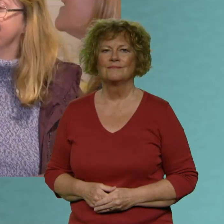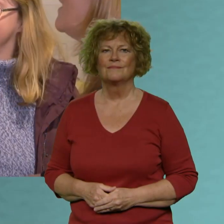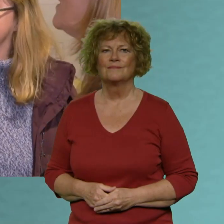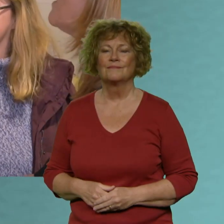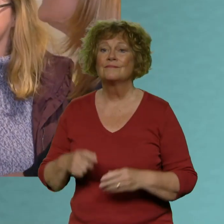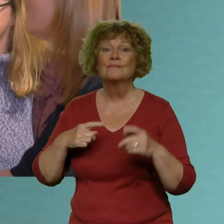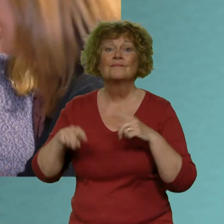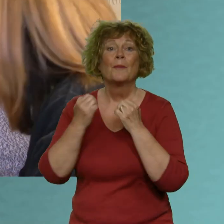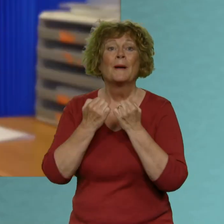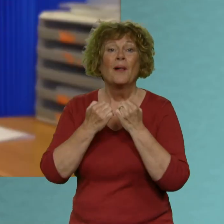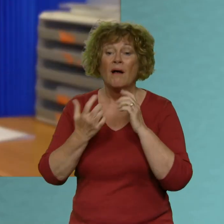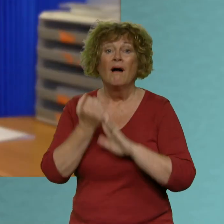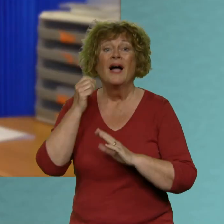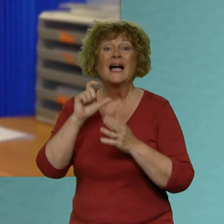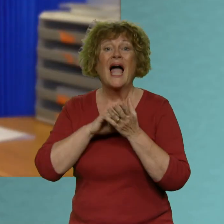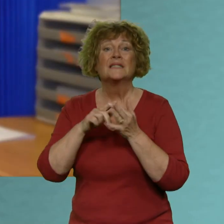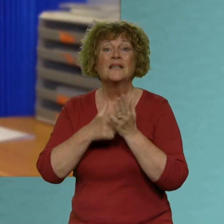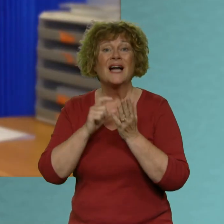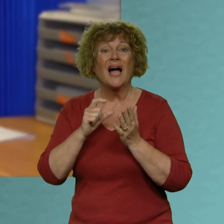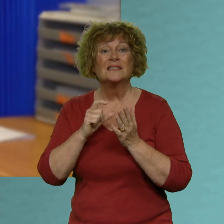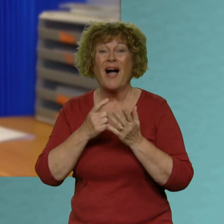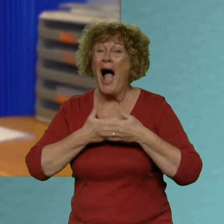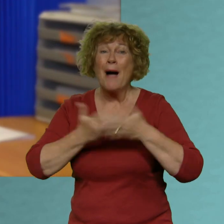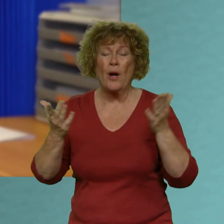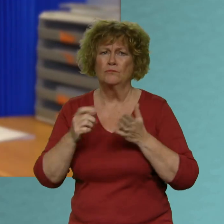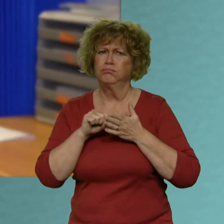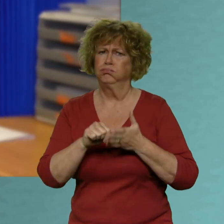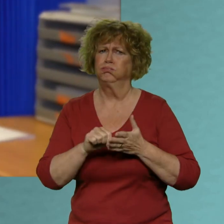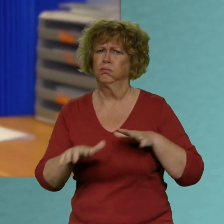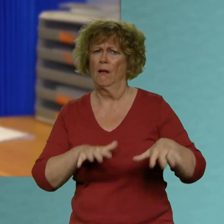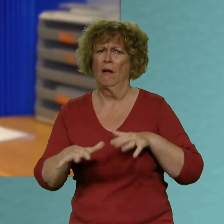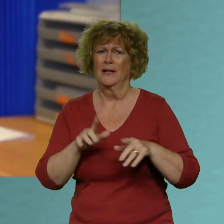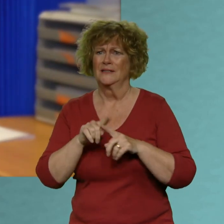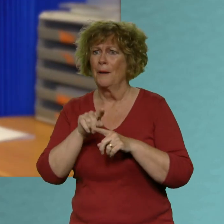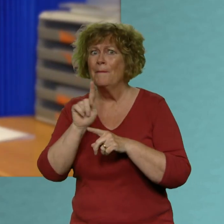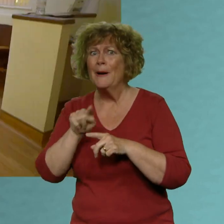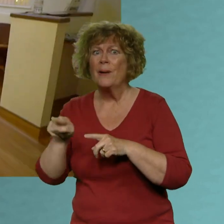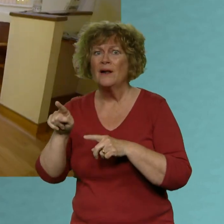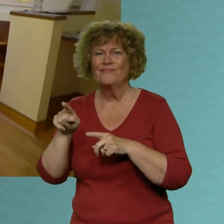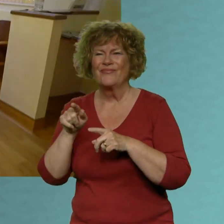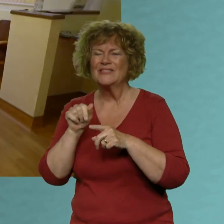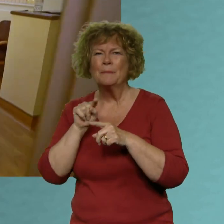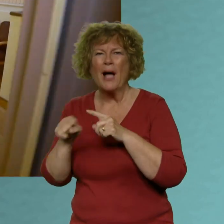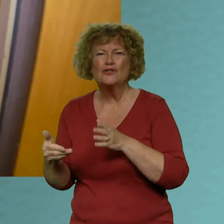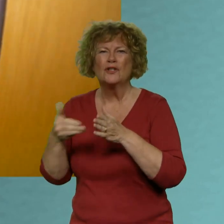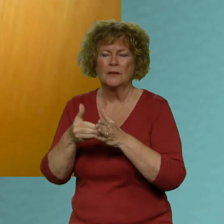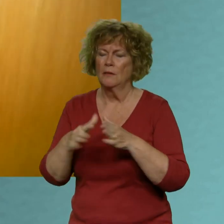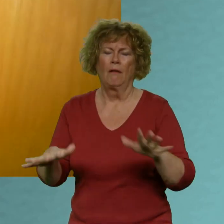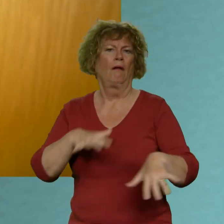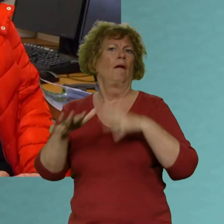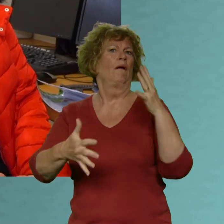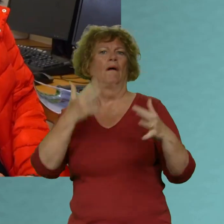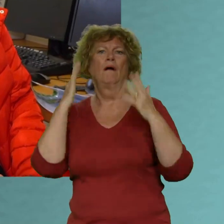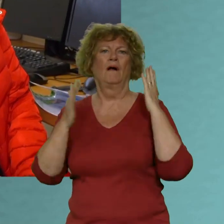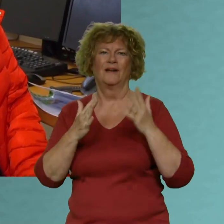Cancer diagnosis for anybody for any of us is very difficult but for somebody that's got an additional need as well then it's truly overwhelming it's